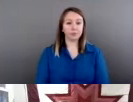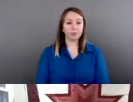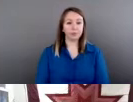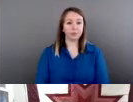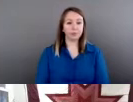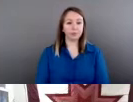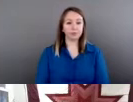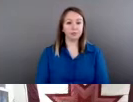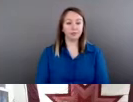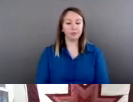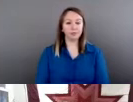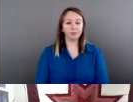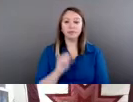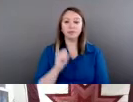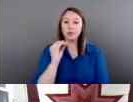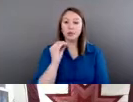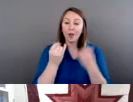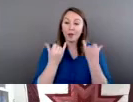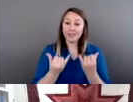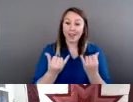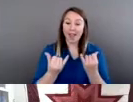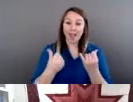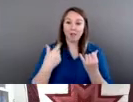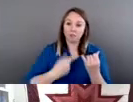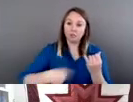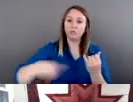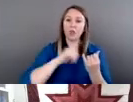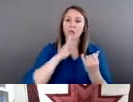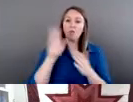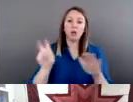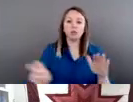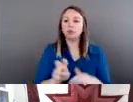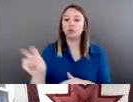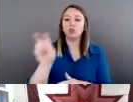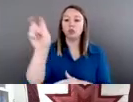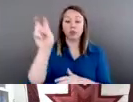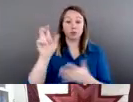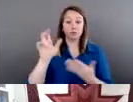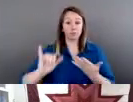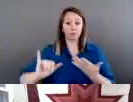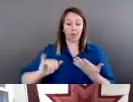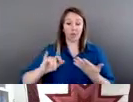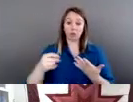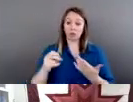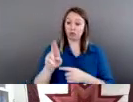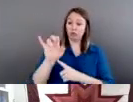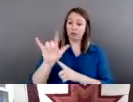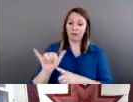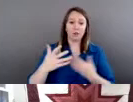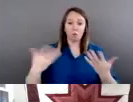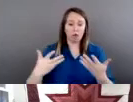So I'm going to take you on a journey today. And the journey is the journey of native women, but it's